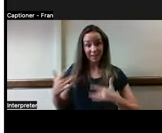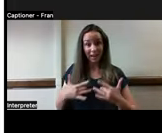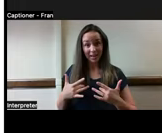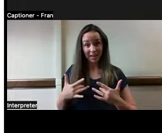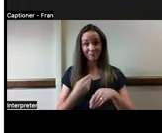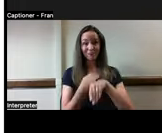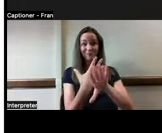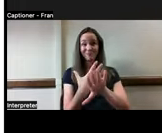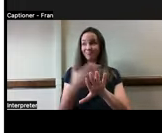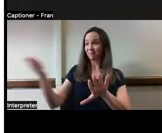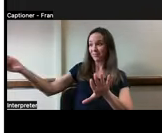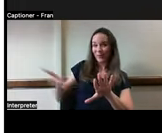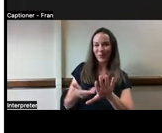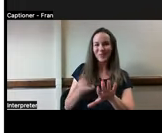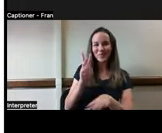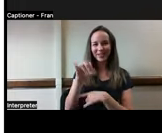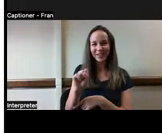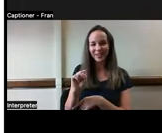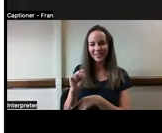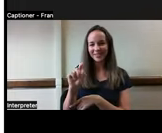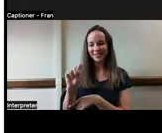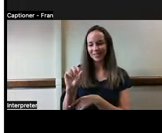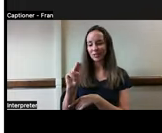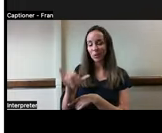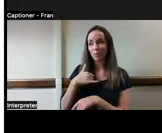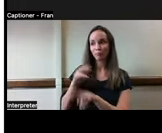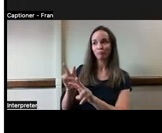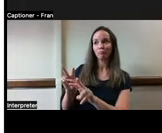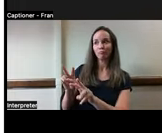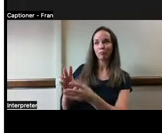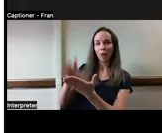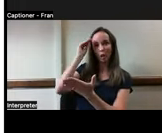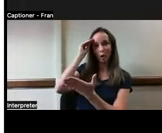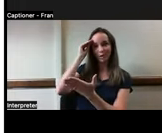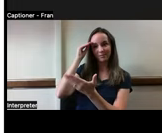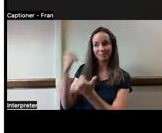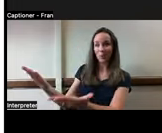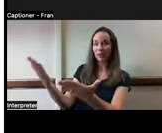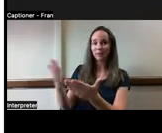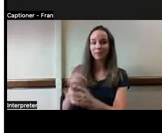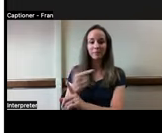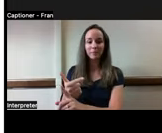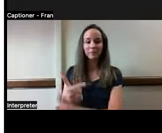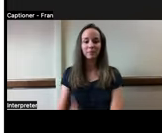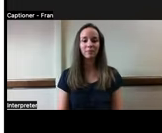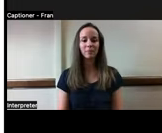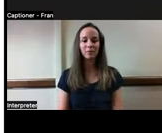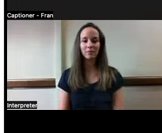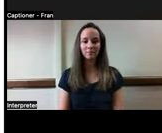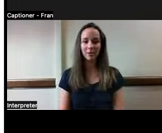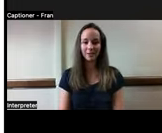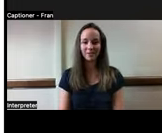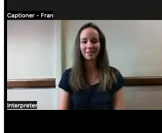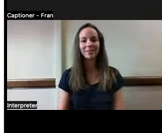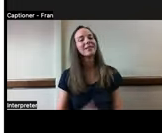to Wisconsin today and look forward to learning from you. So go ahead, Tony. Tony Laura. Thanks, everyone